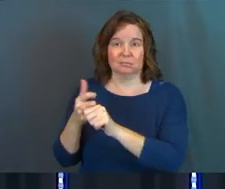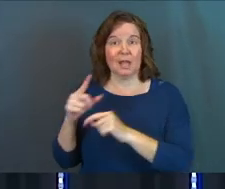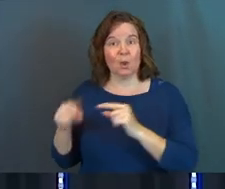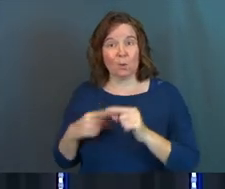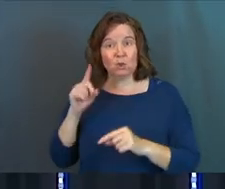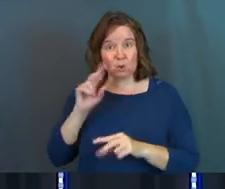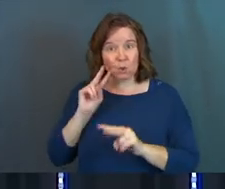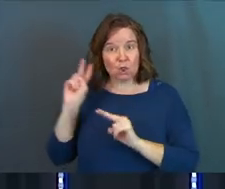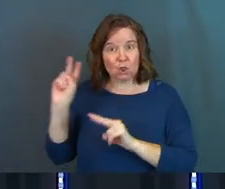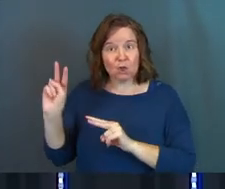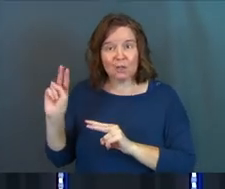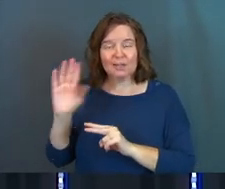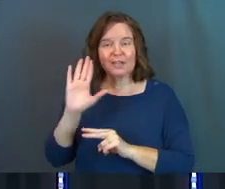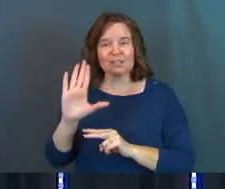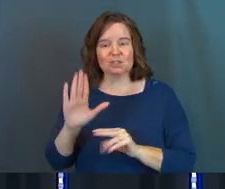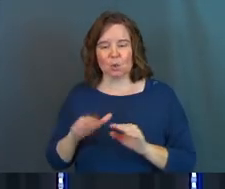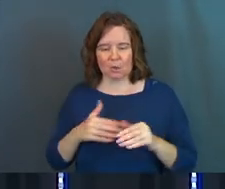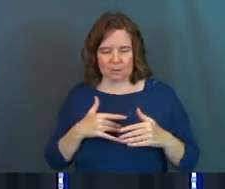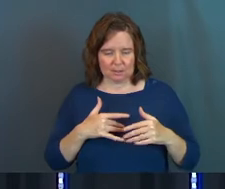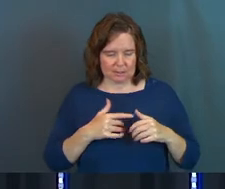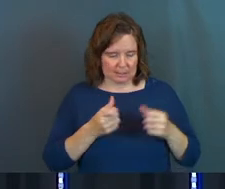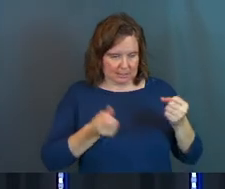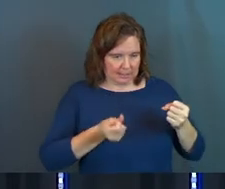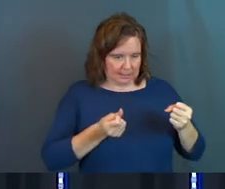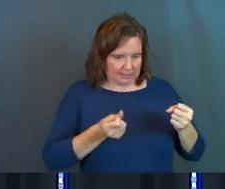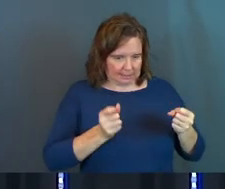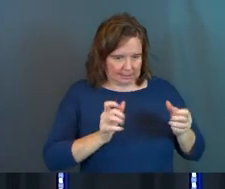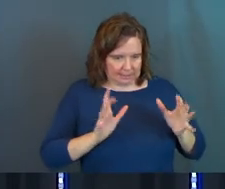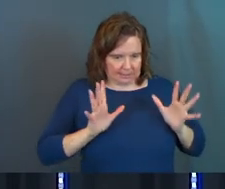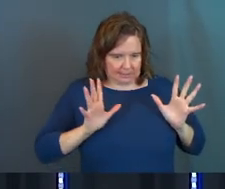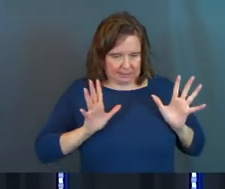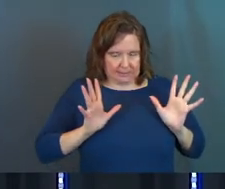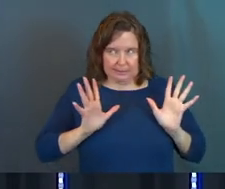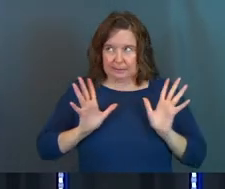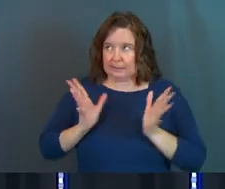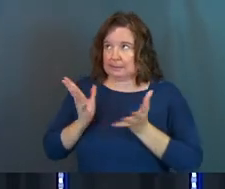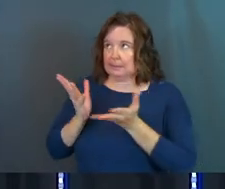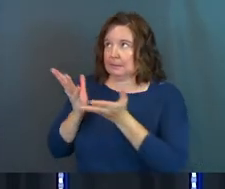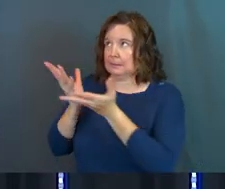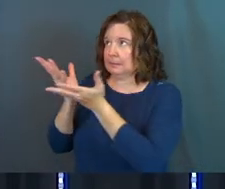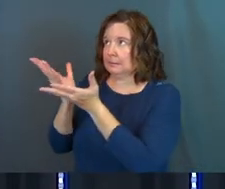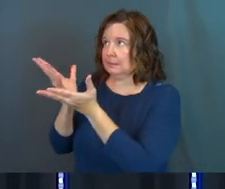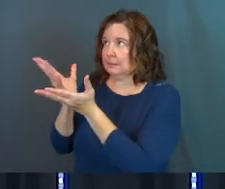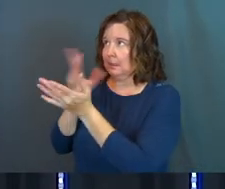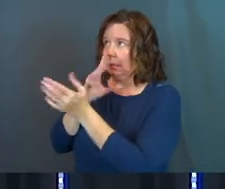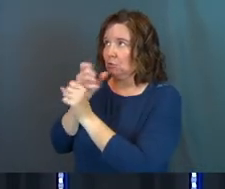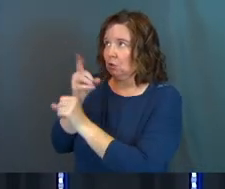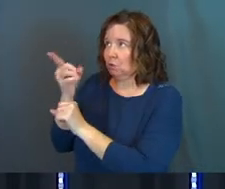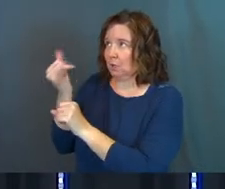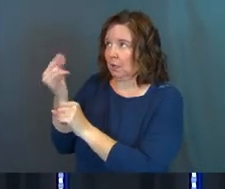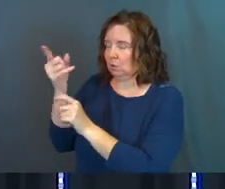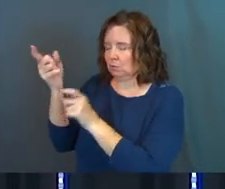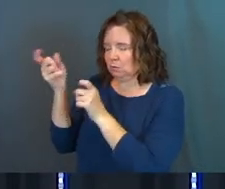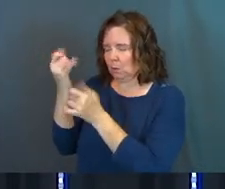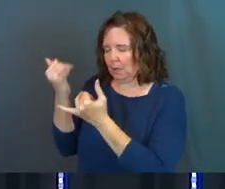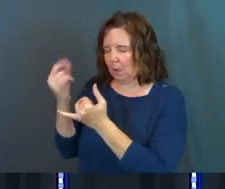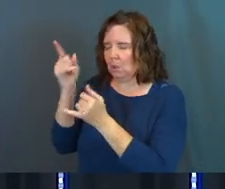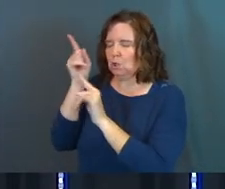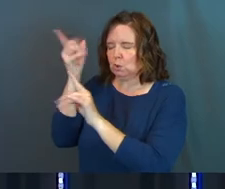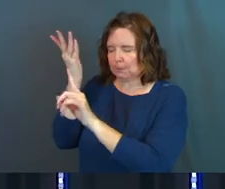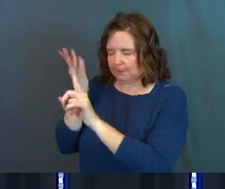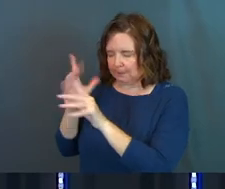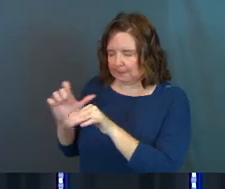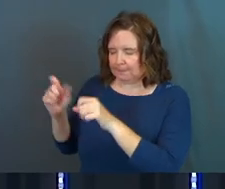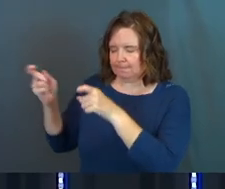And when you look, it's you're stepping out of the steering wheel and saying, I belong to you now. And you're going to call the shots now. And it's all you